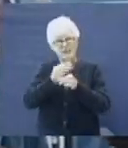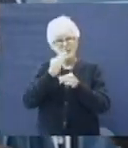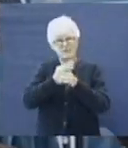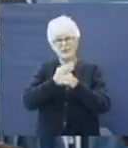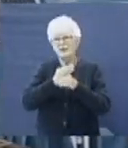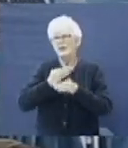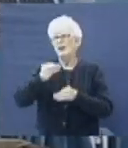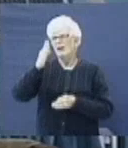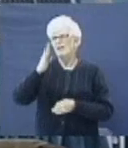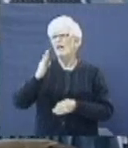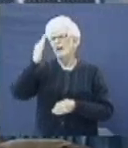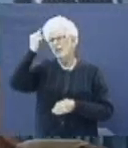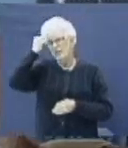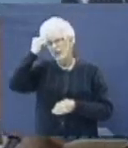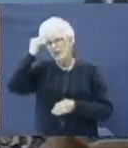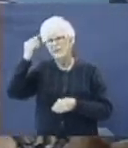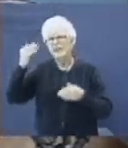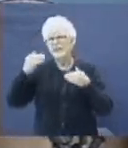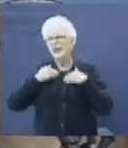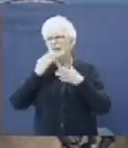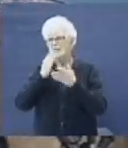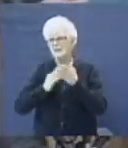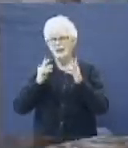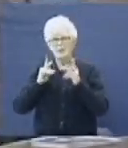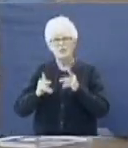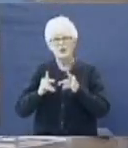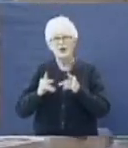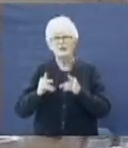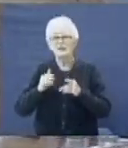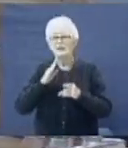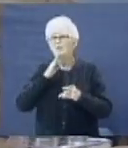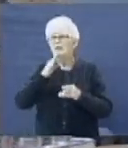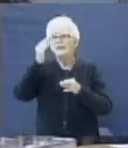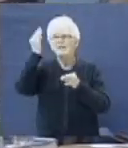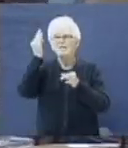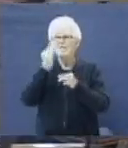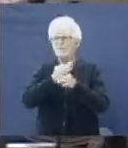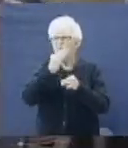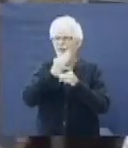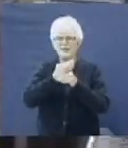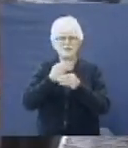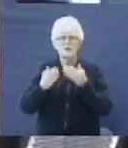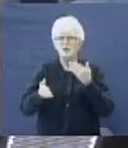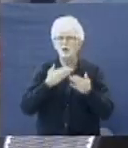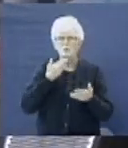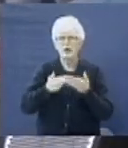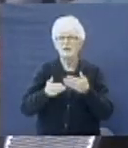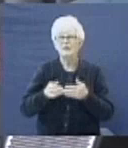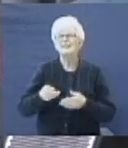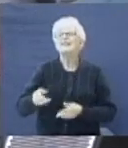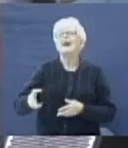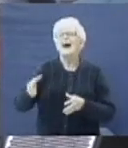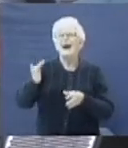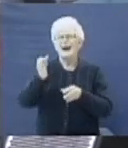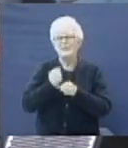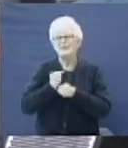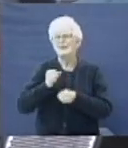the storms. God just thought that he had somebody that would be faithful to the trials. I've got him now.